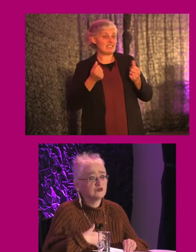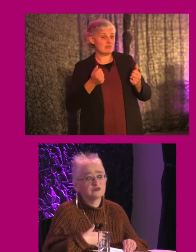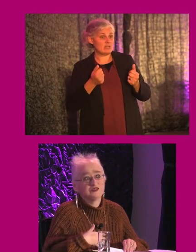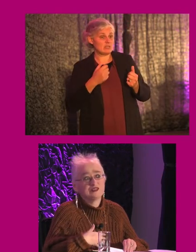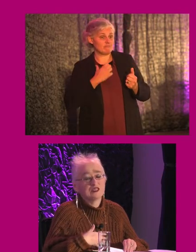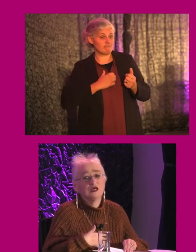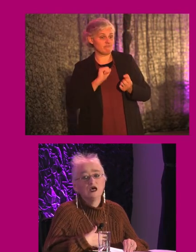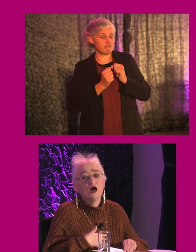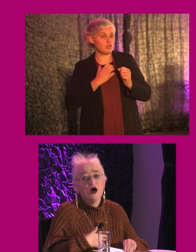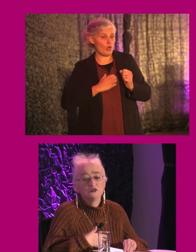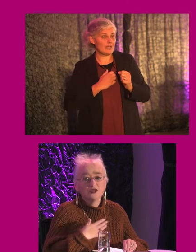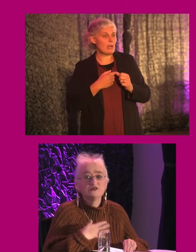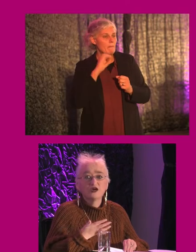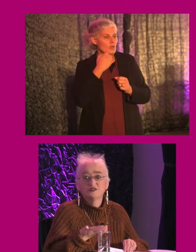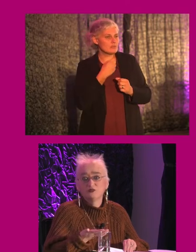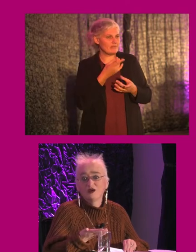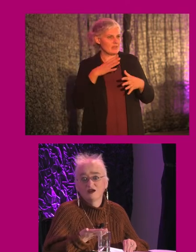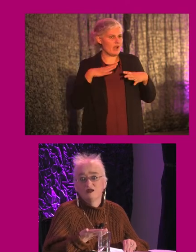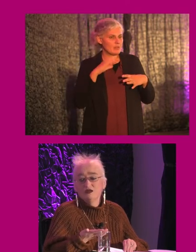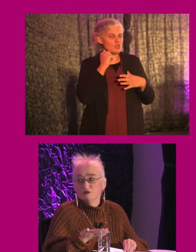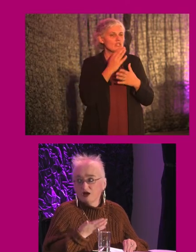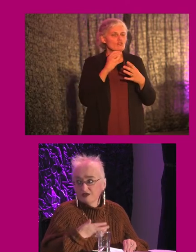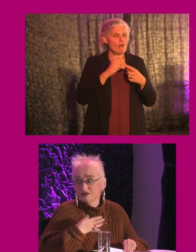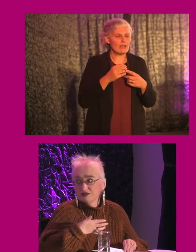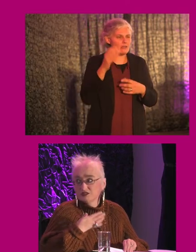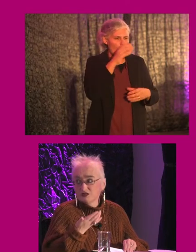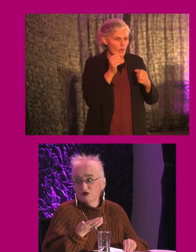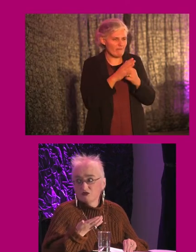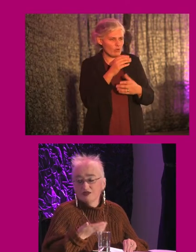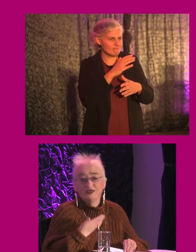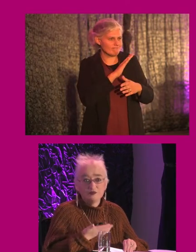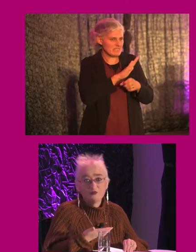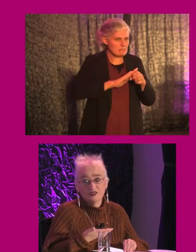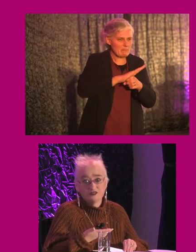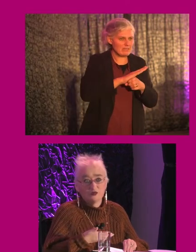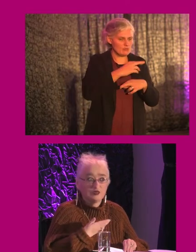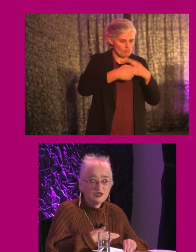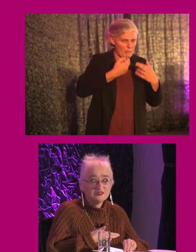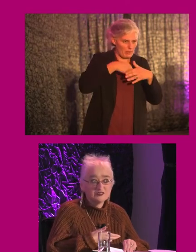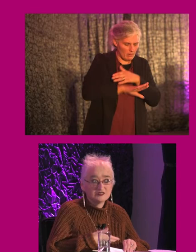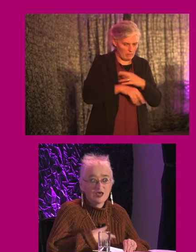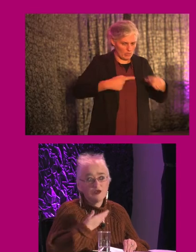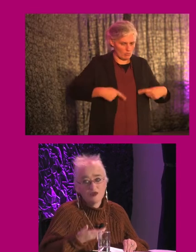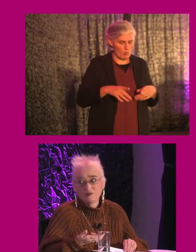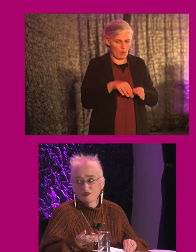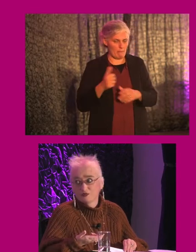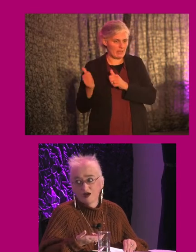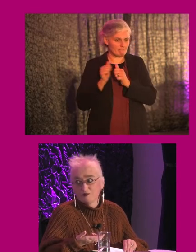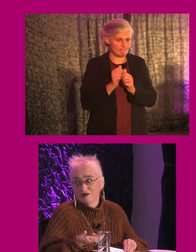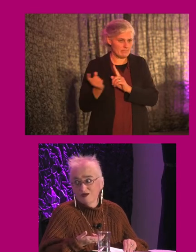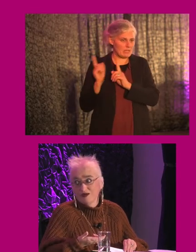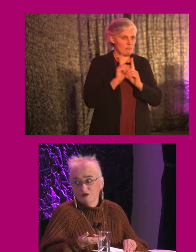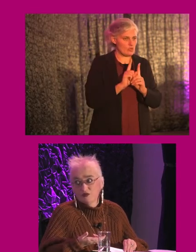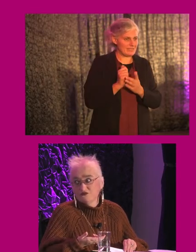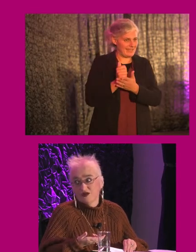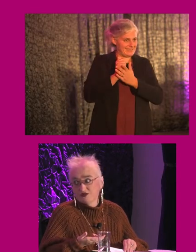when my daughter was little, trying to find somewhere where I could actually go in my wheelchair with my assistant and my baby in a pram,